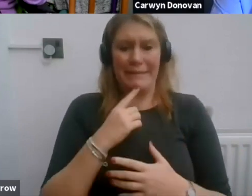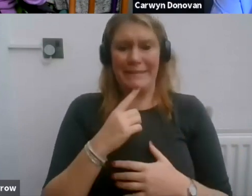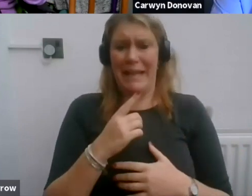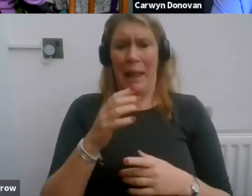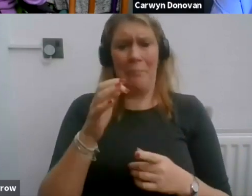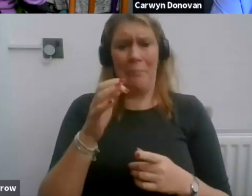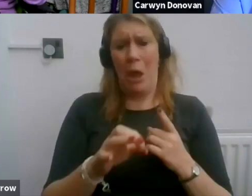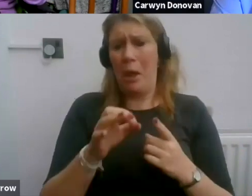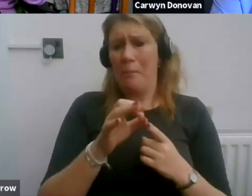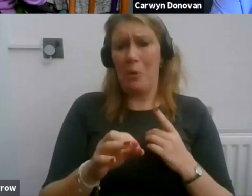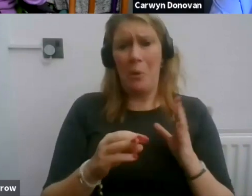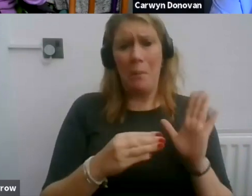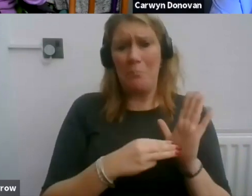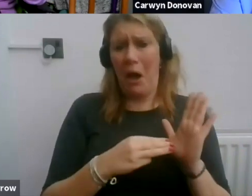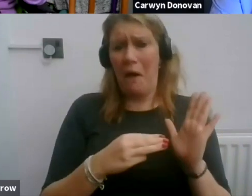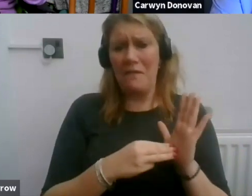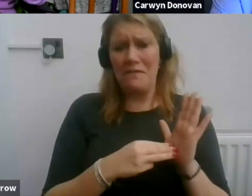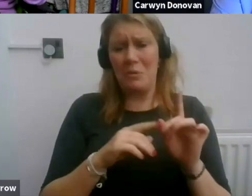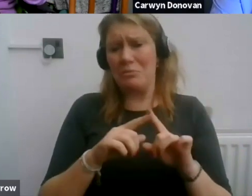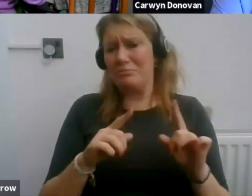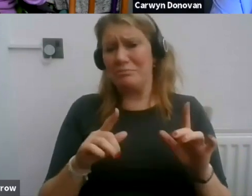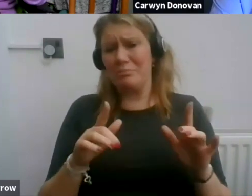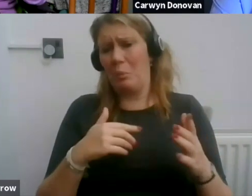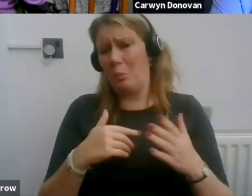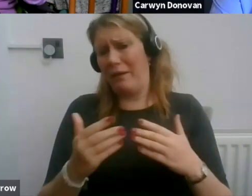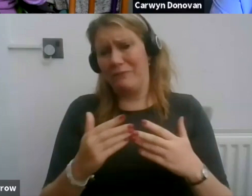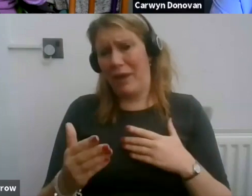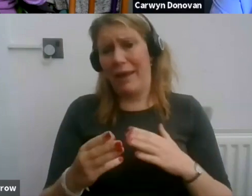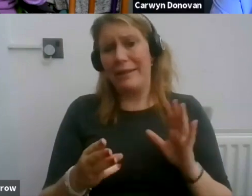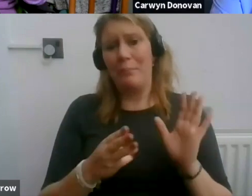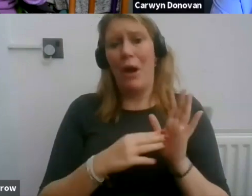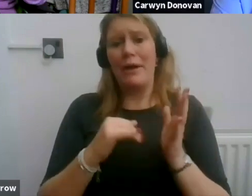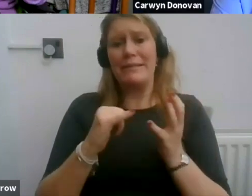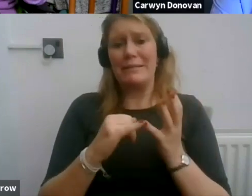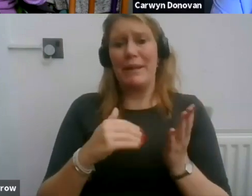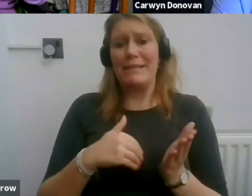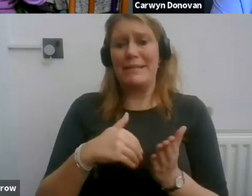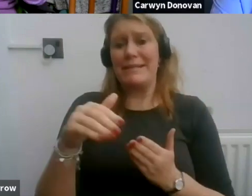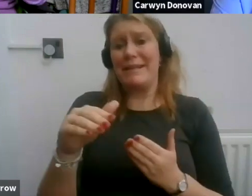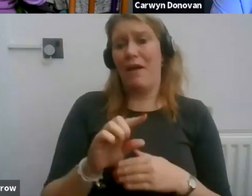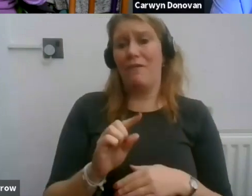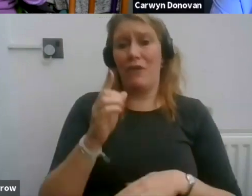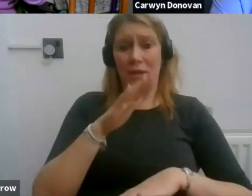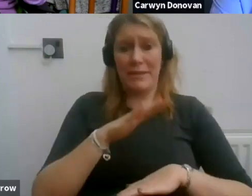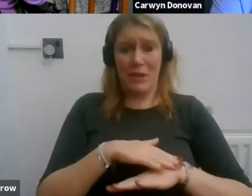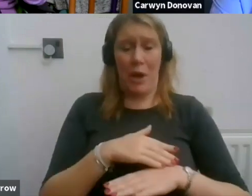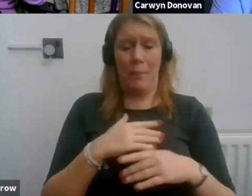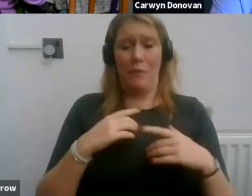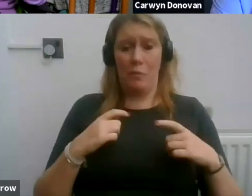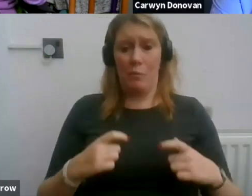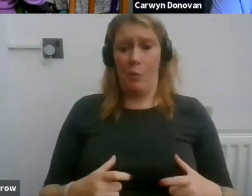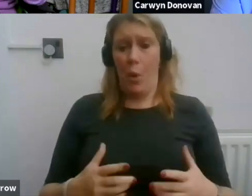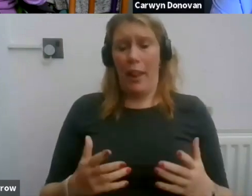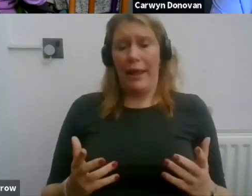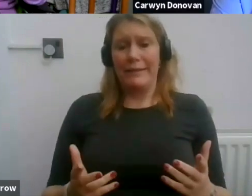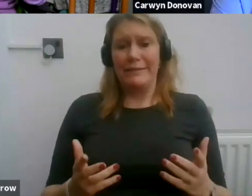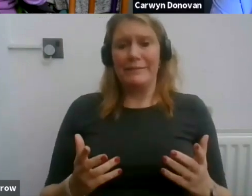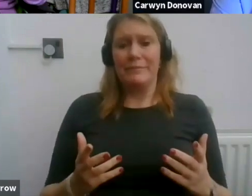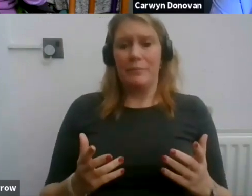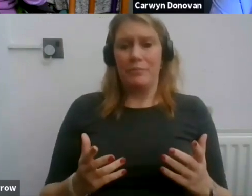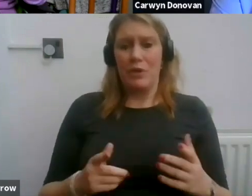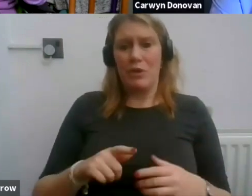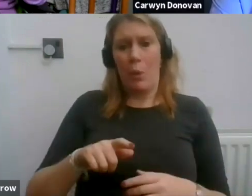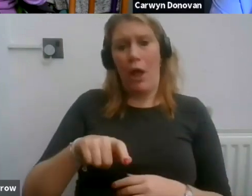take your pick. Marks and Spencer's sale, first time I've worn it. So again, as we say on the